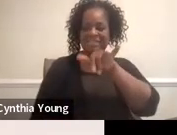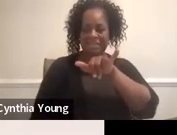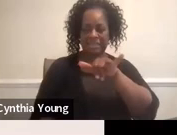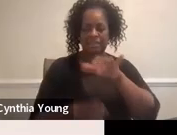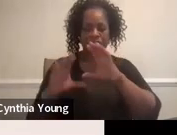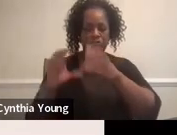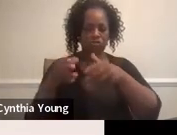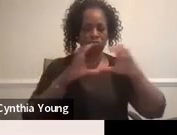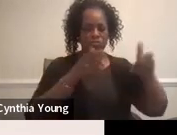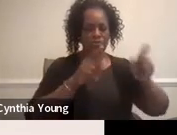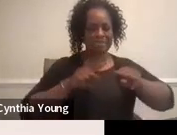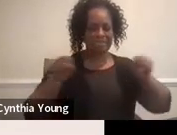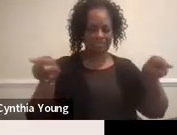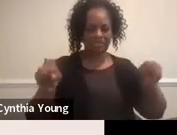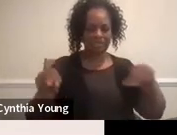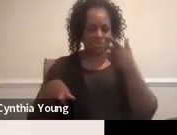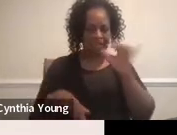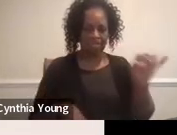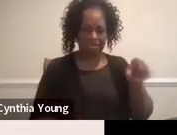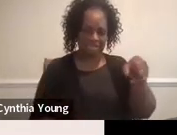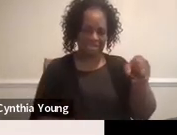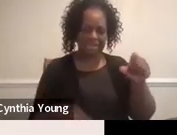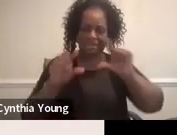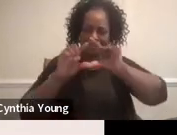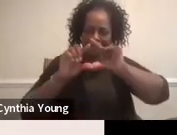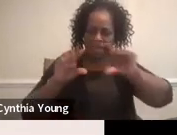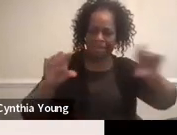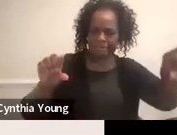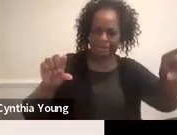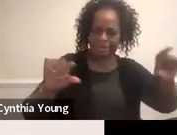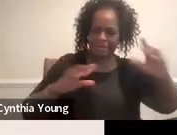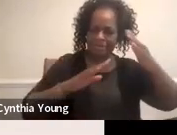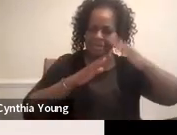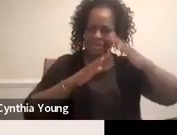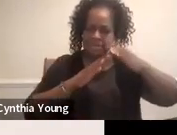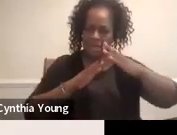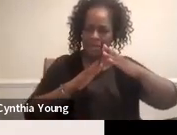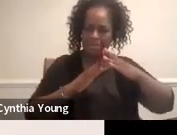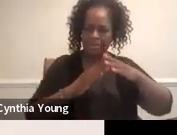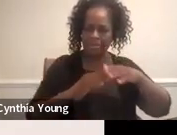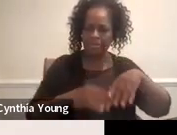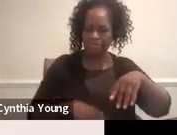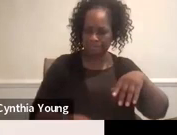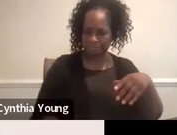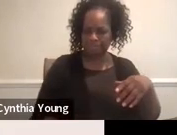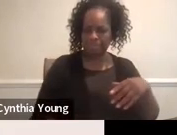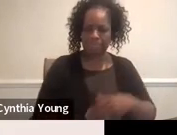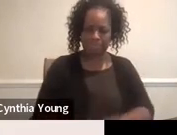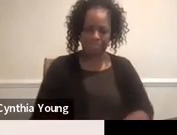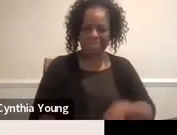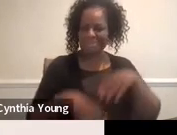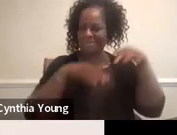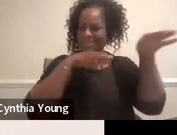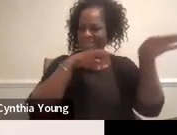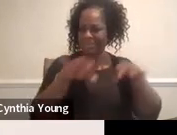So this is what it looks like. That little blurb at the top explains